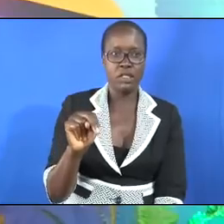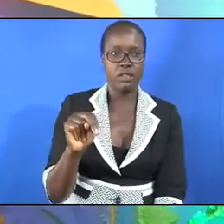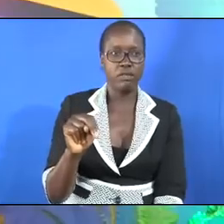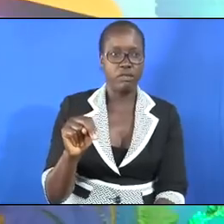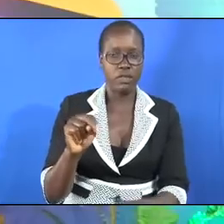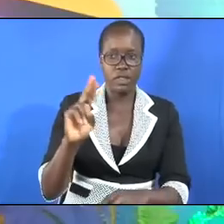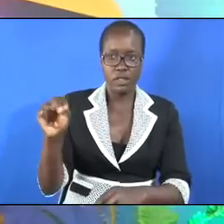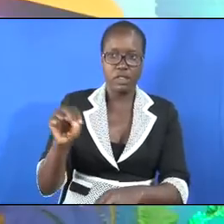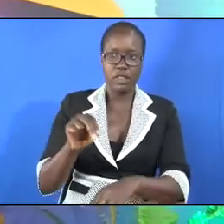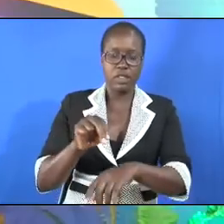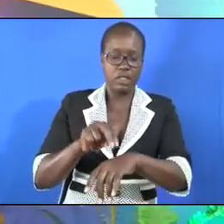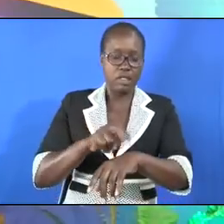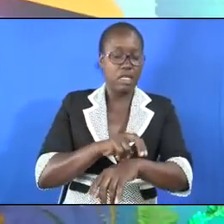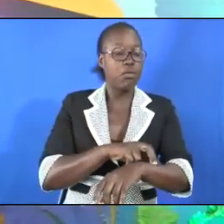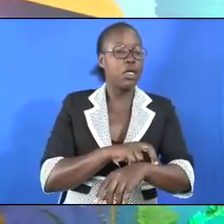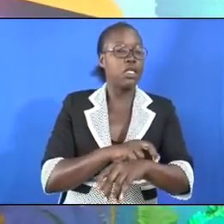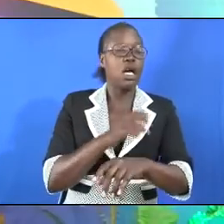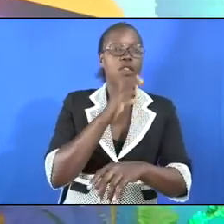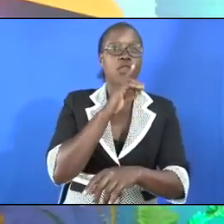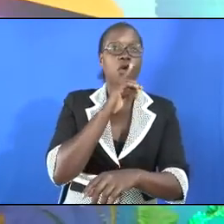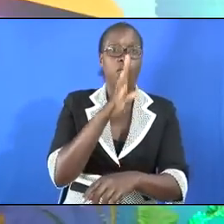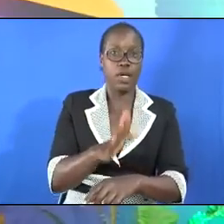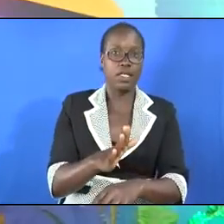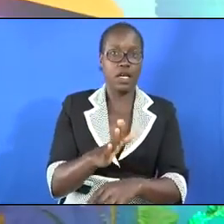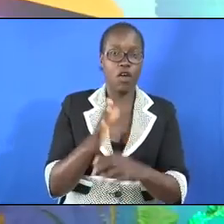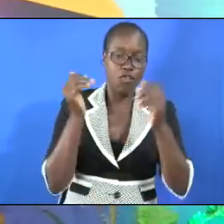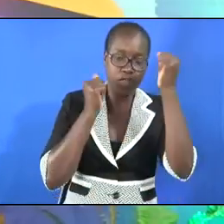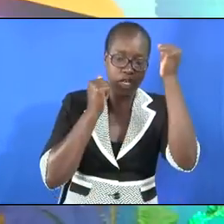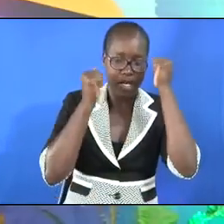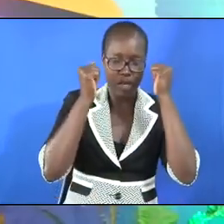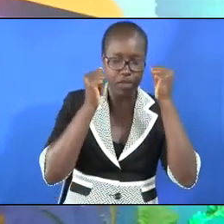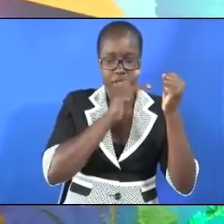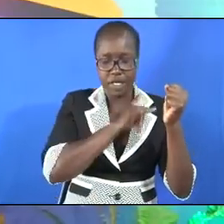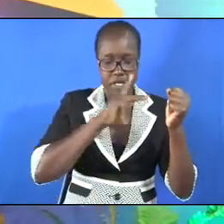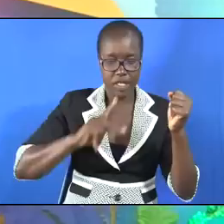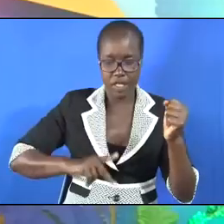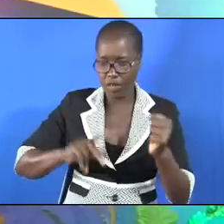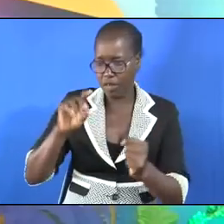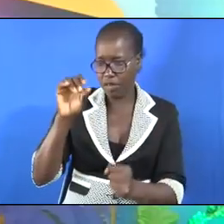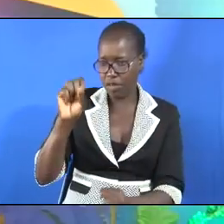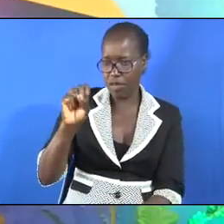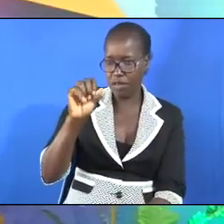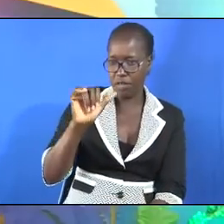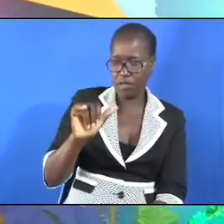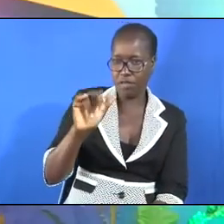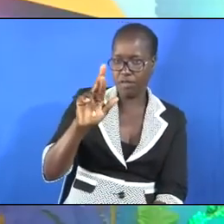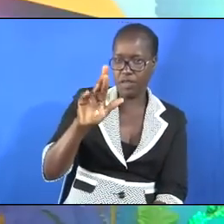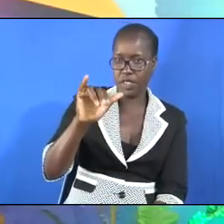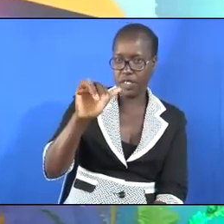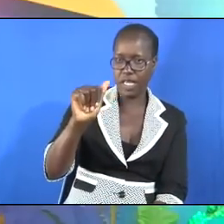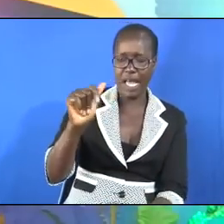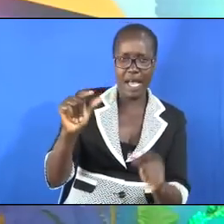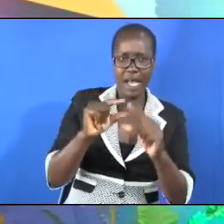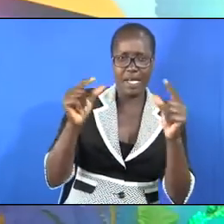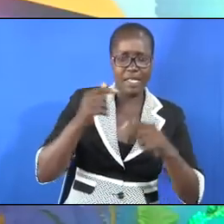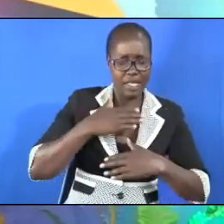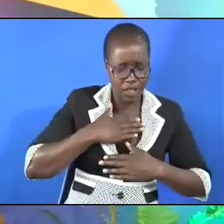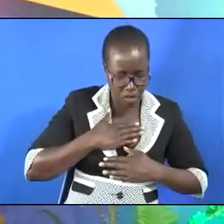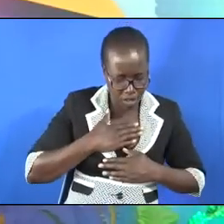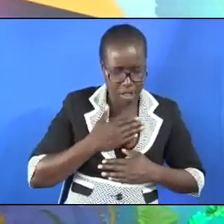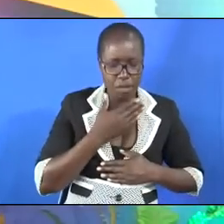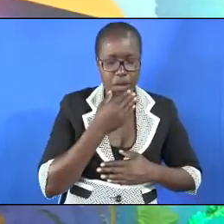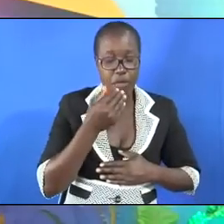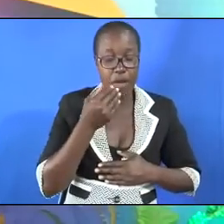commander of the army of the king of Syria, was a great and honorable man